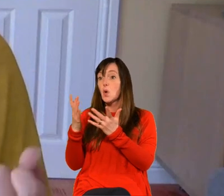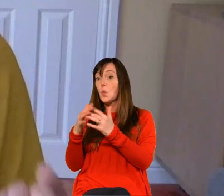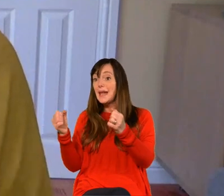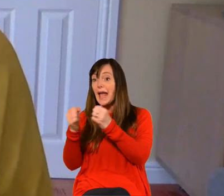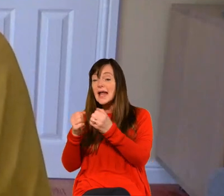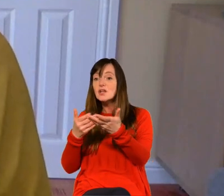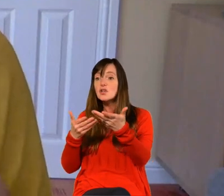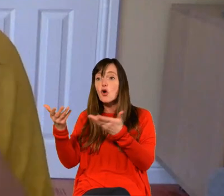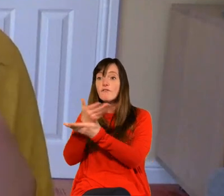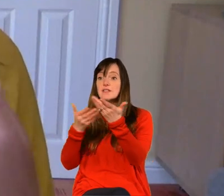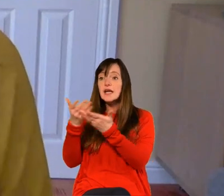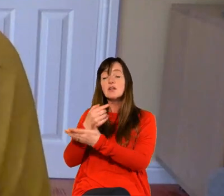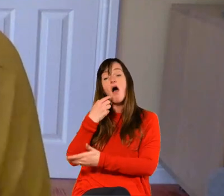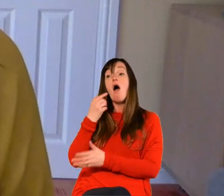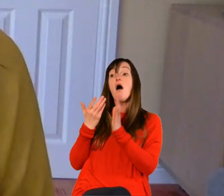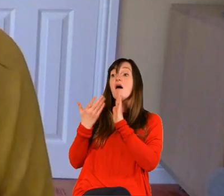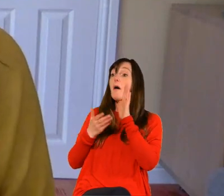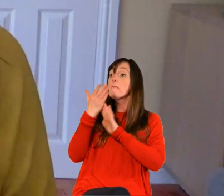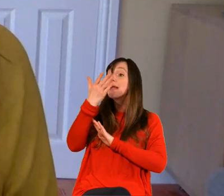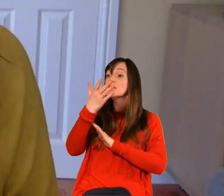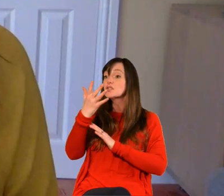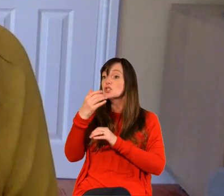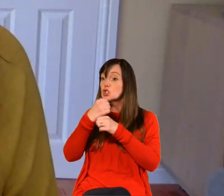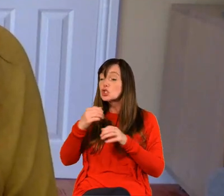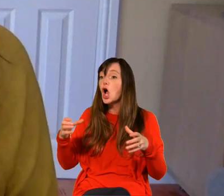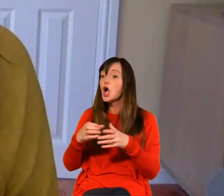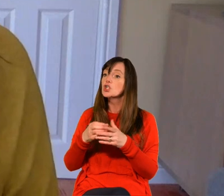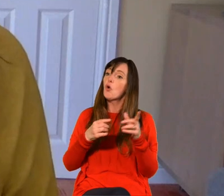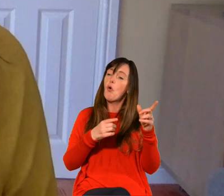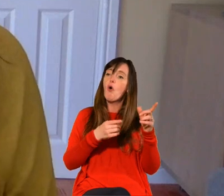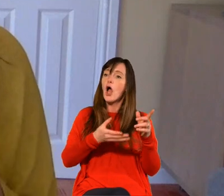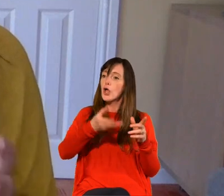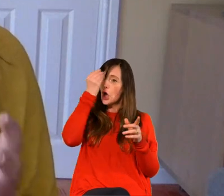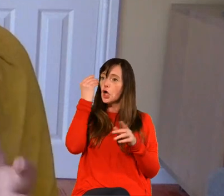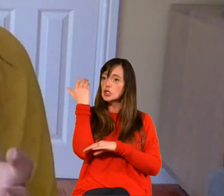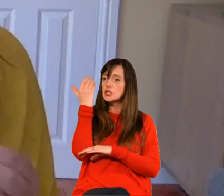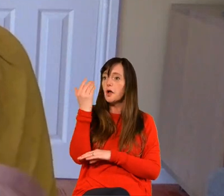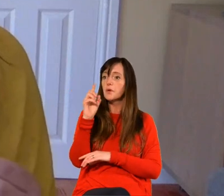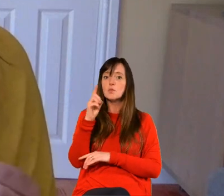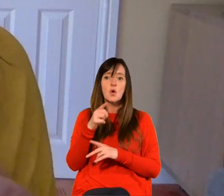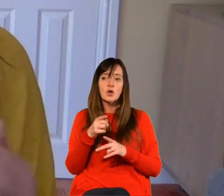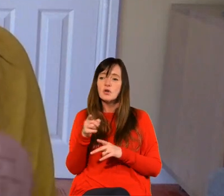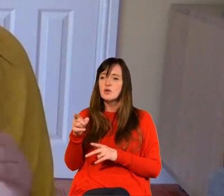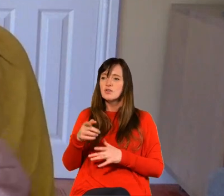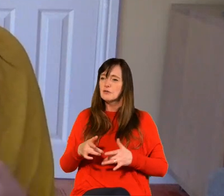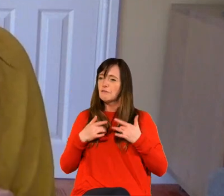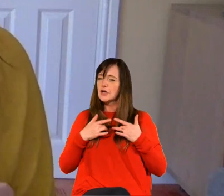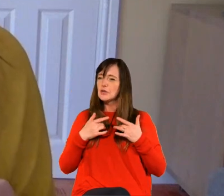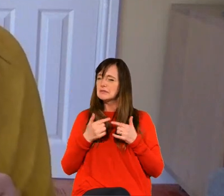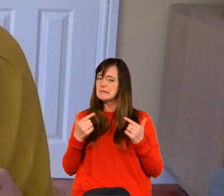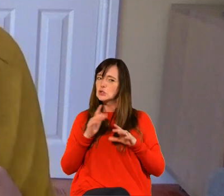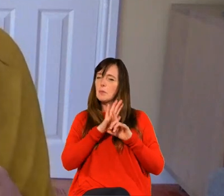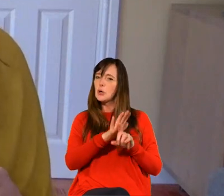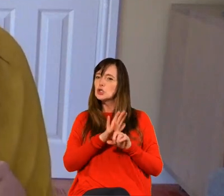weekend that really struck you and how you're kind of processing that so i wonder if yeah if you think that you're being too pushy you probably